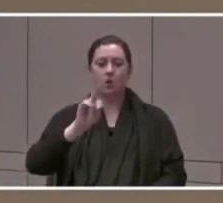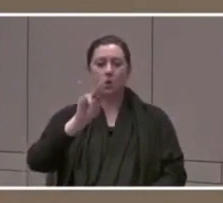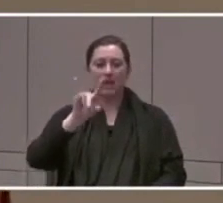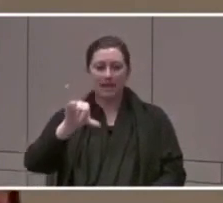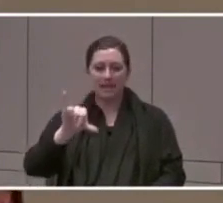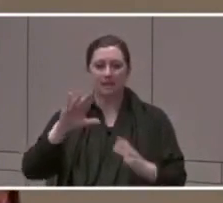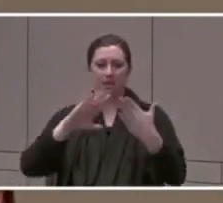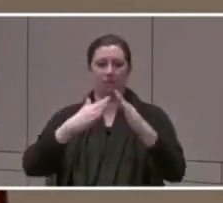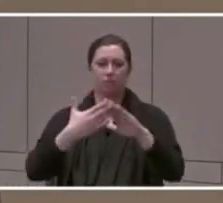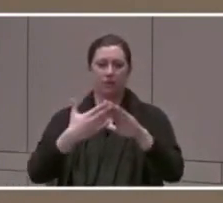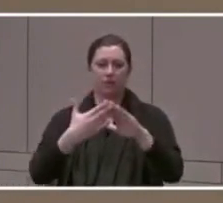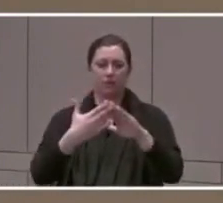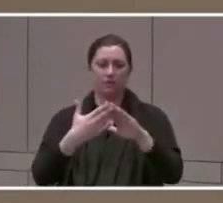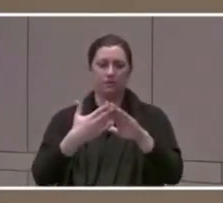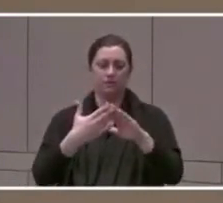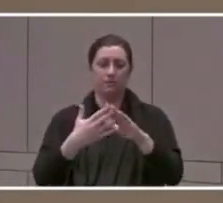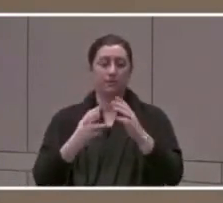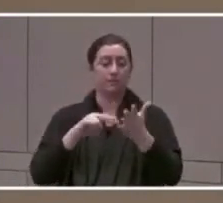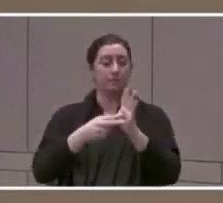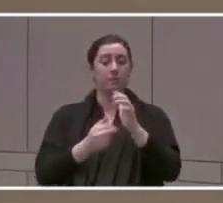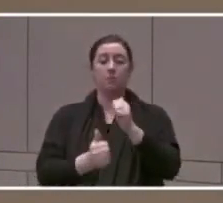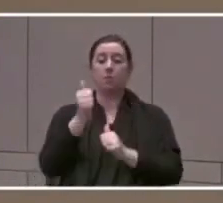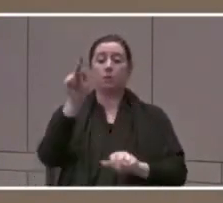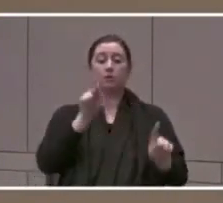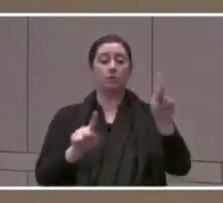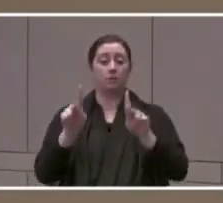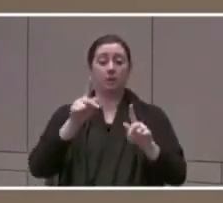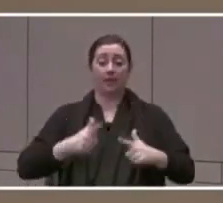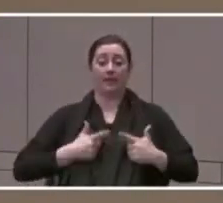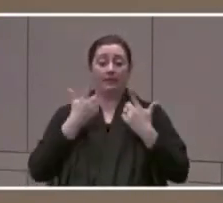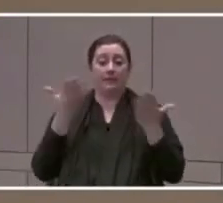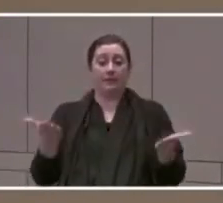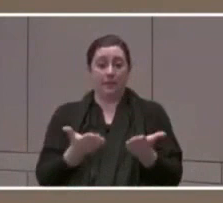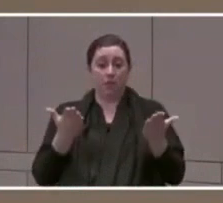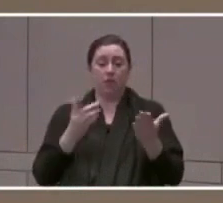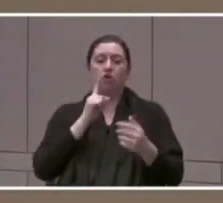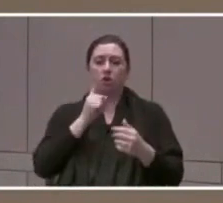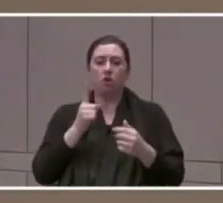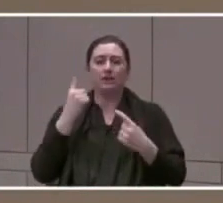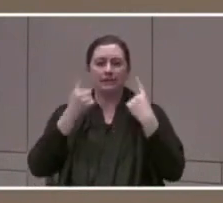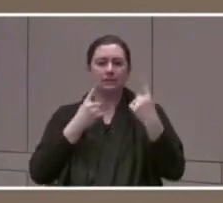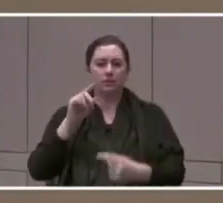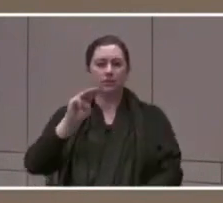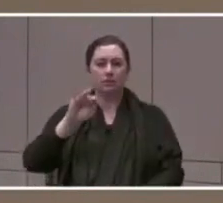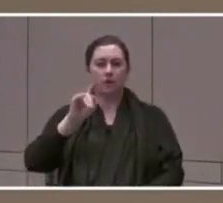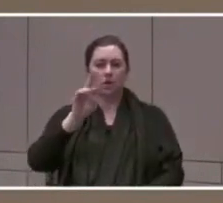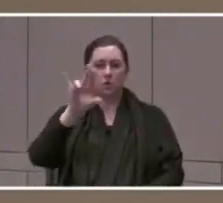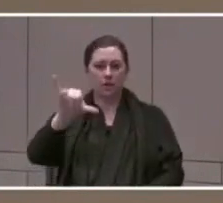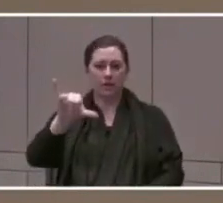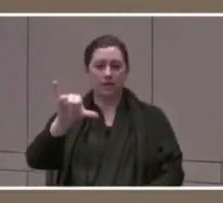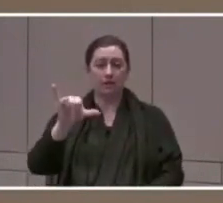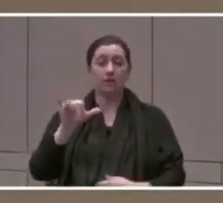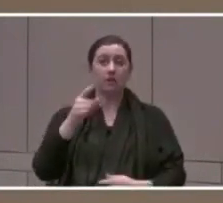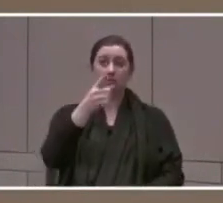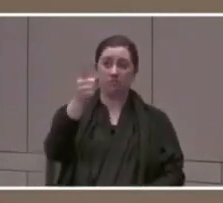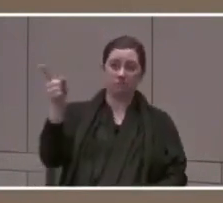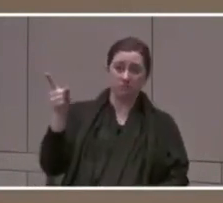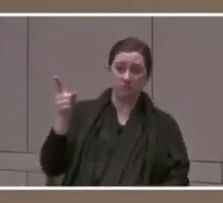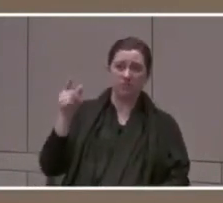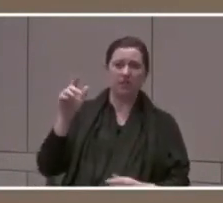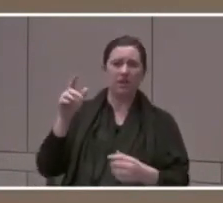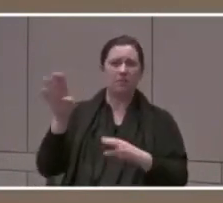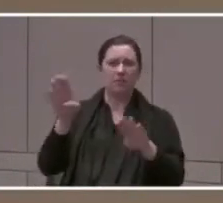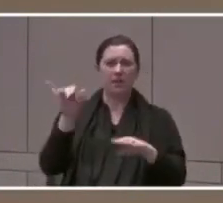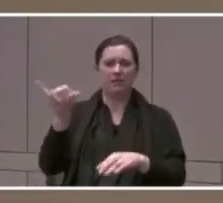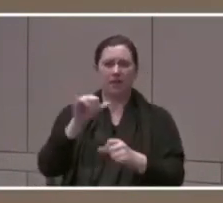this group has acted as if COVID isn't real. And, and I just want to say that I hope that moving forward,